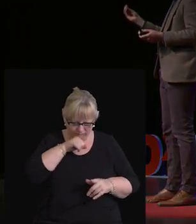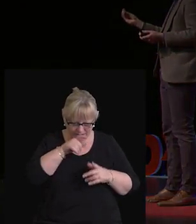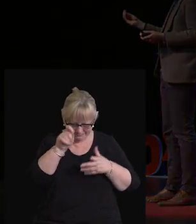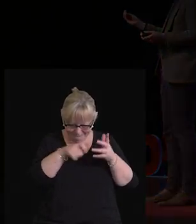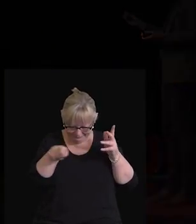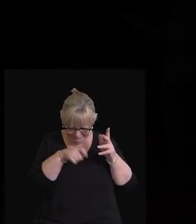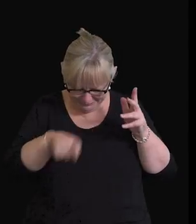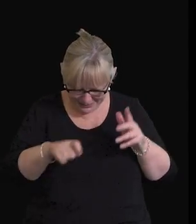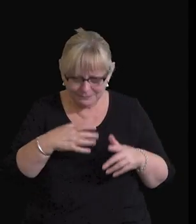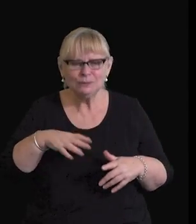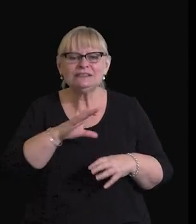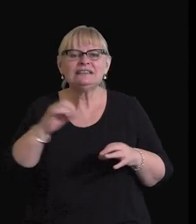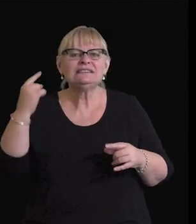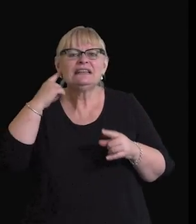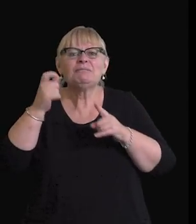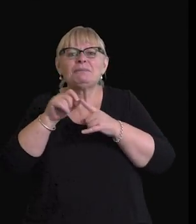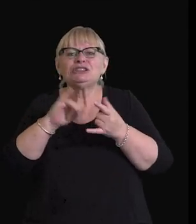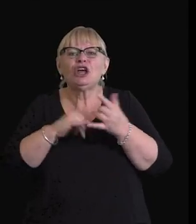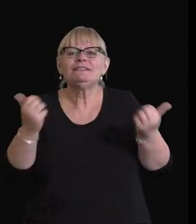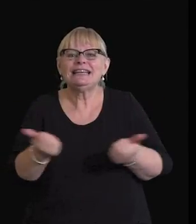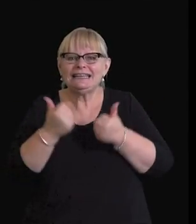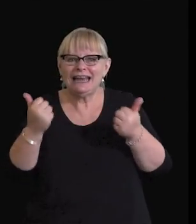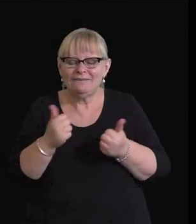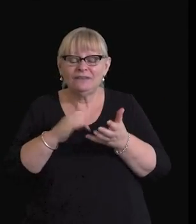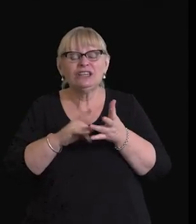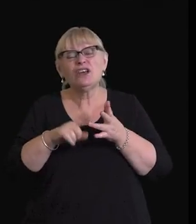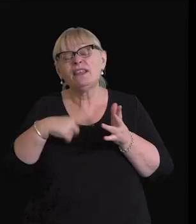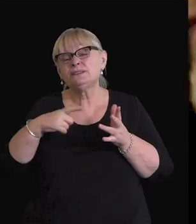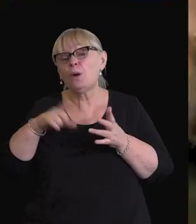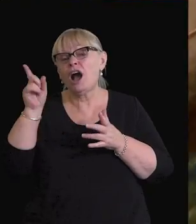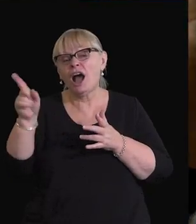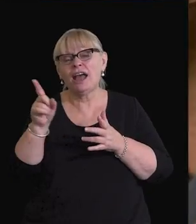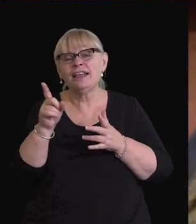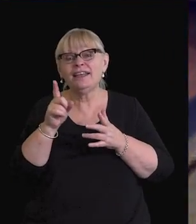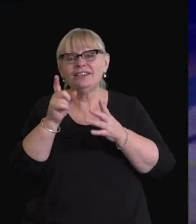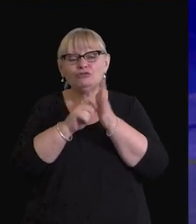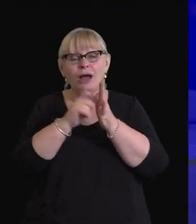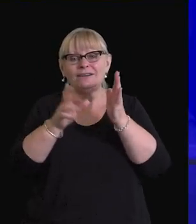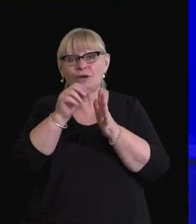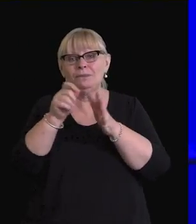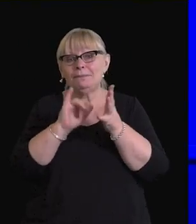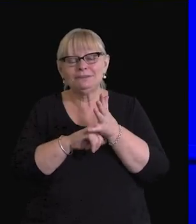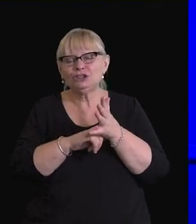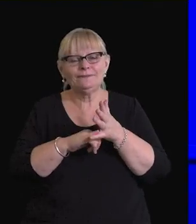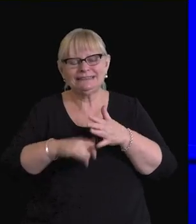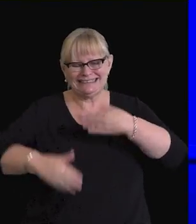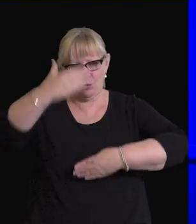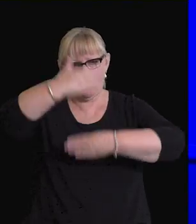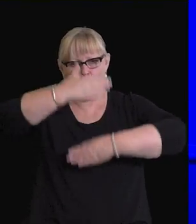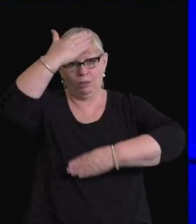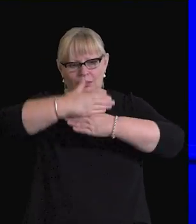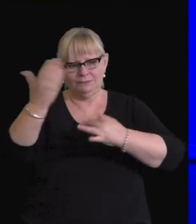servicey enough. And that's why the writing that comes out of government is a grey wall between them and the outside world.